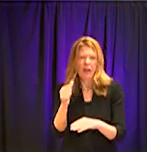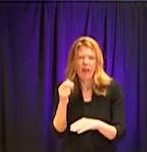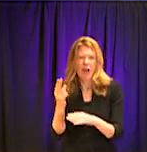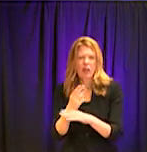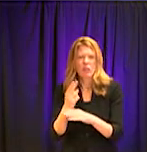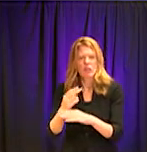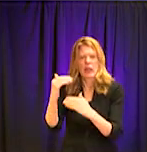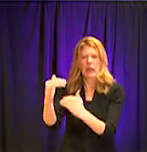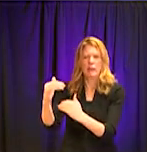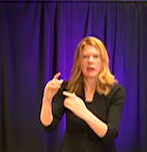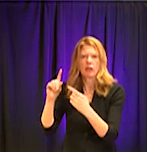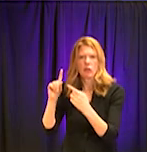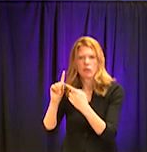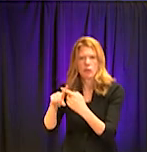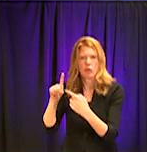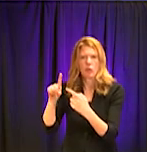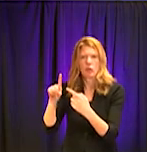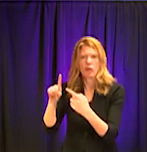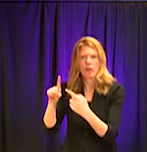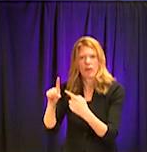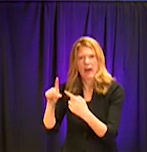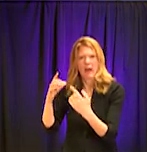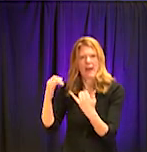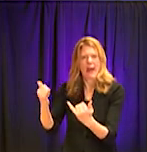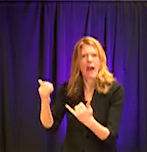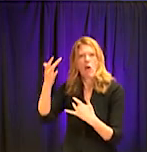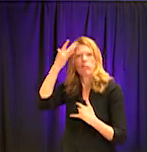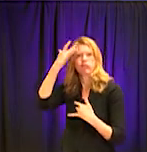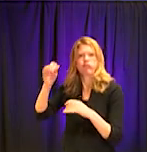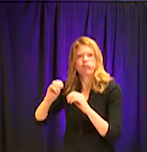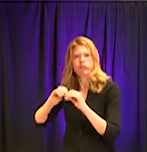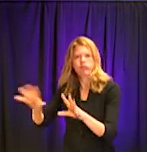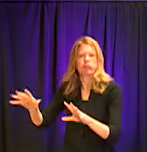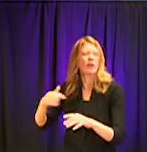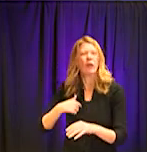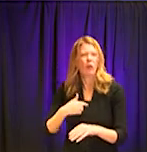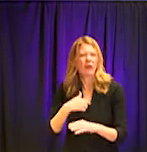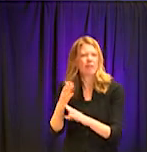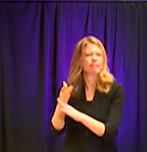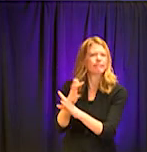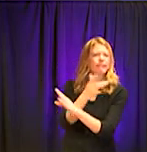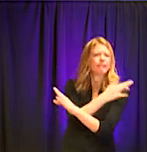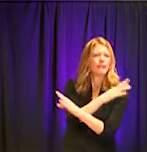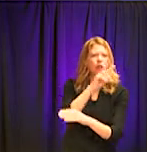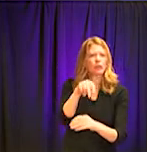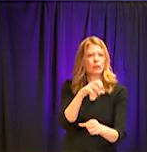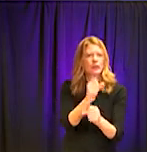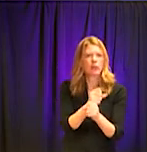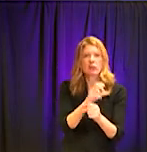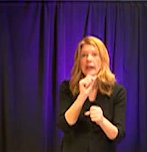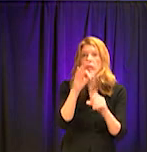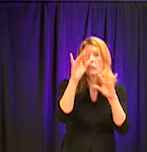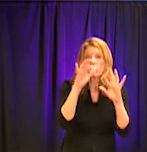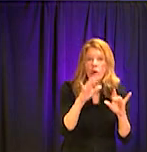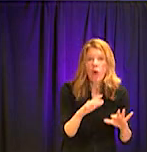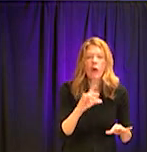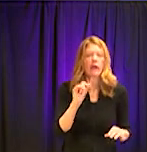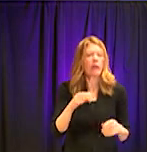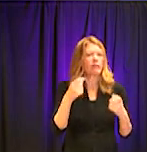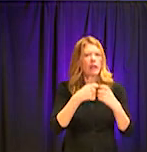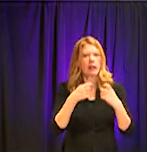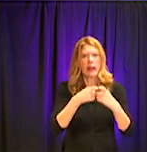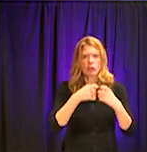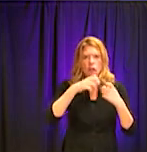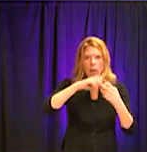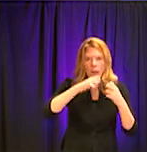this for over two years. And so whenever there's inclement weather, whether it's snow or electrical lines are down and we have to